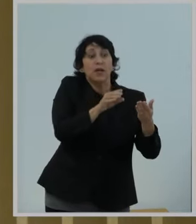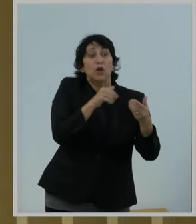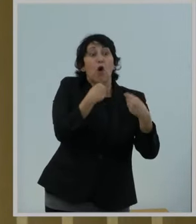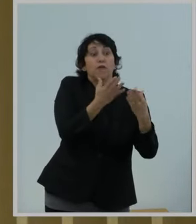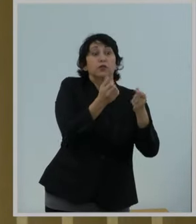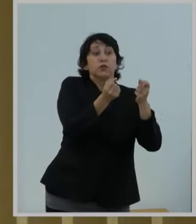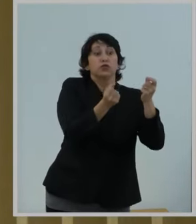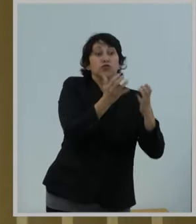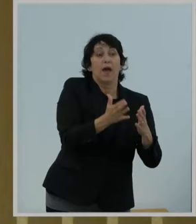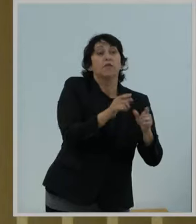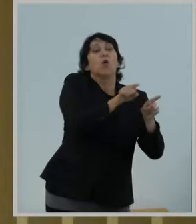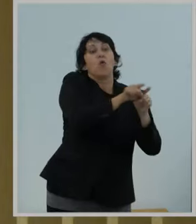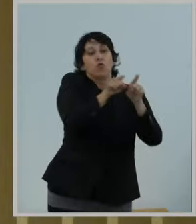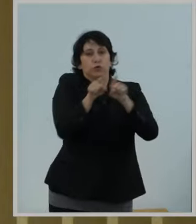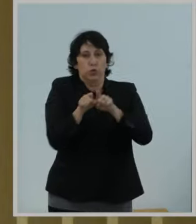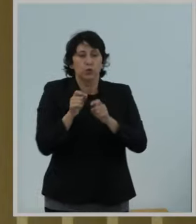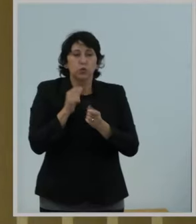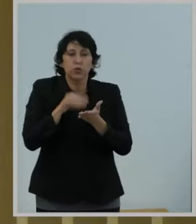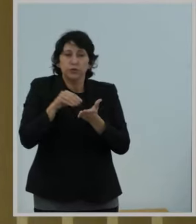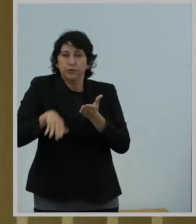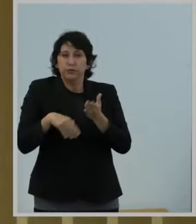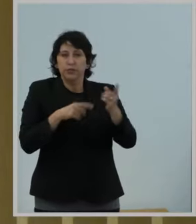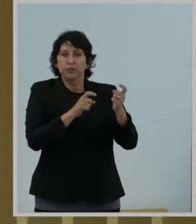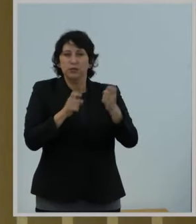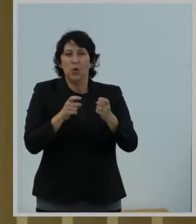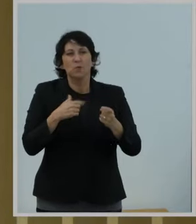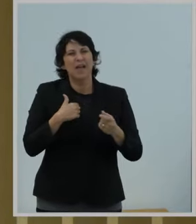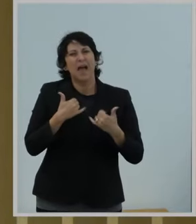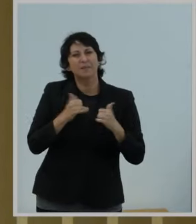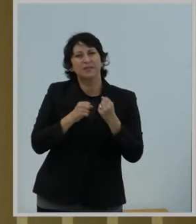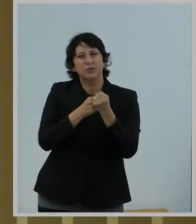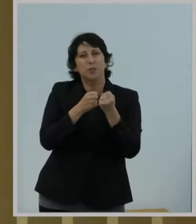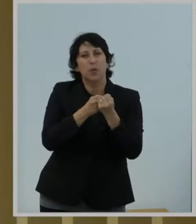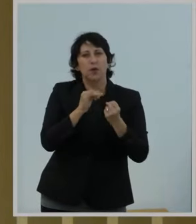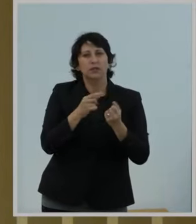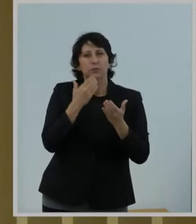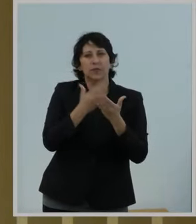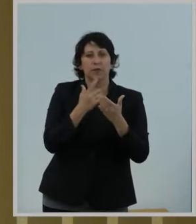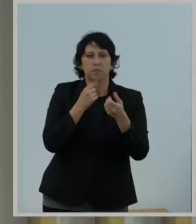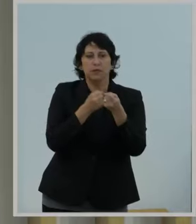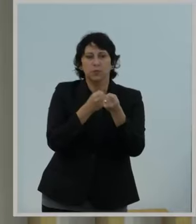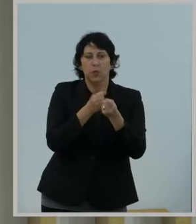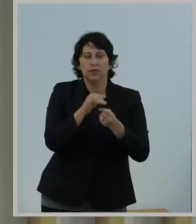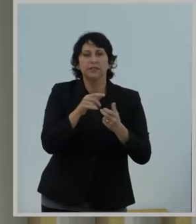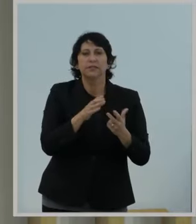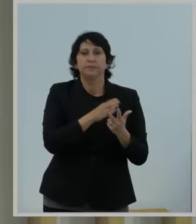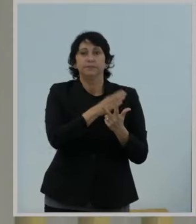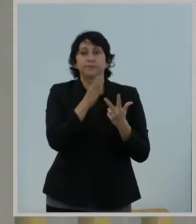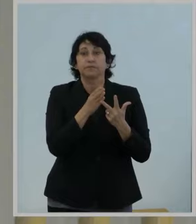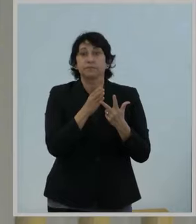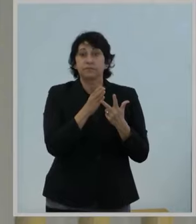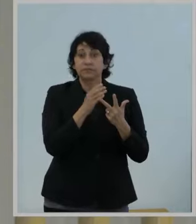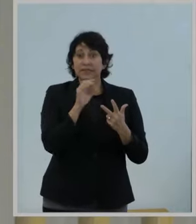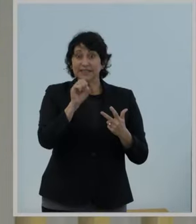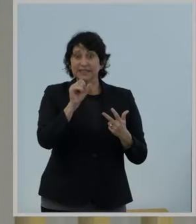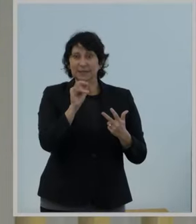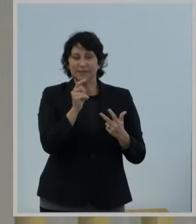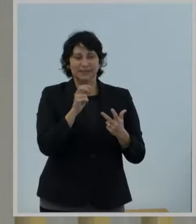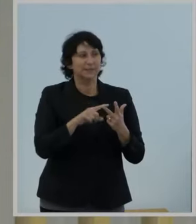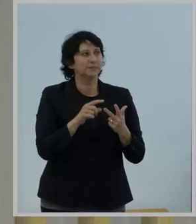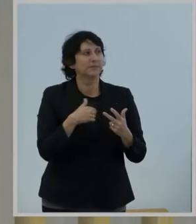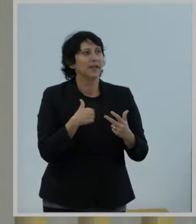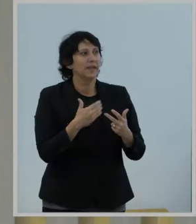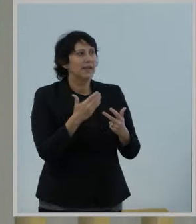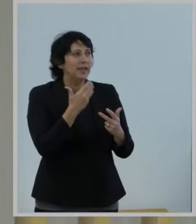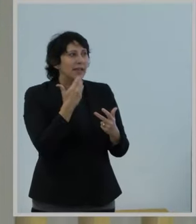on the same school bus. And so, I support today's item. Thank you, Madam Chairwoman. Commissioner Simington. Thank you.